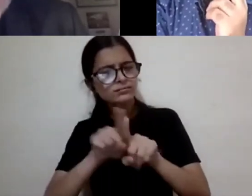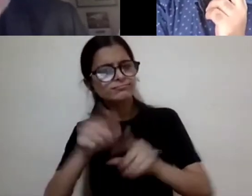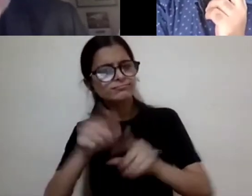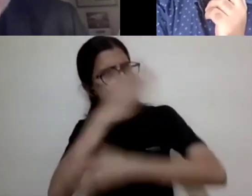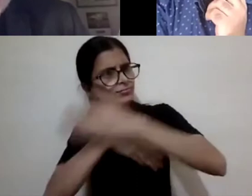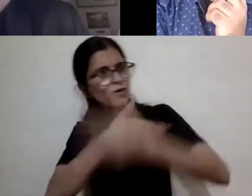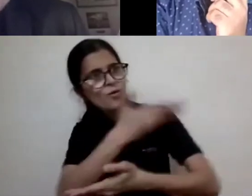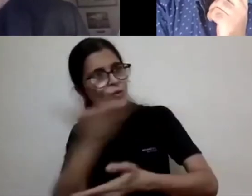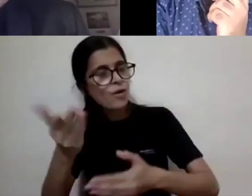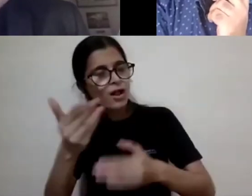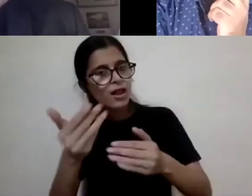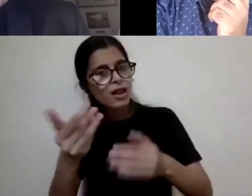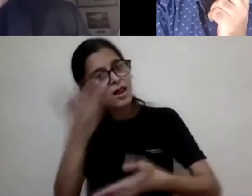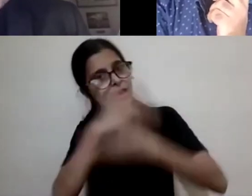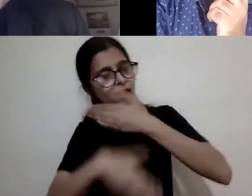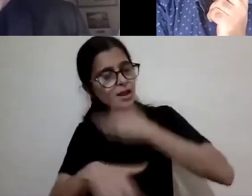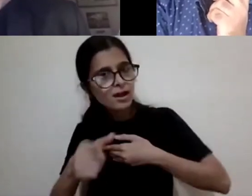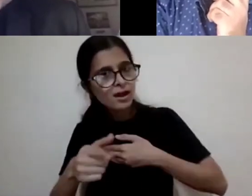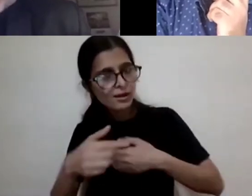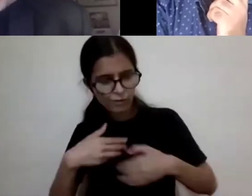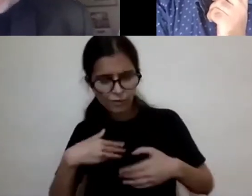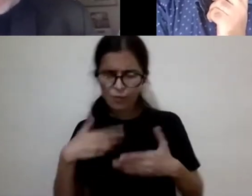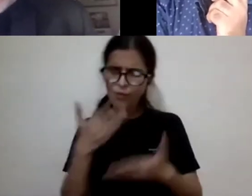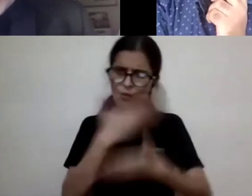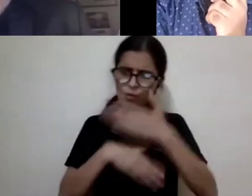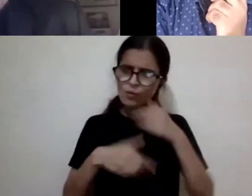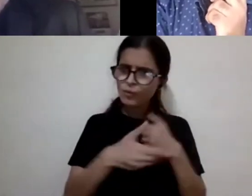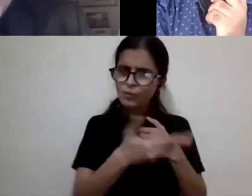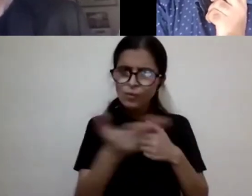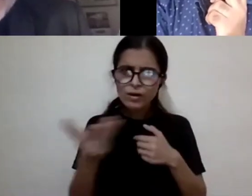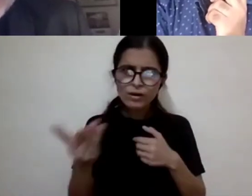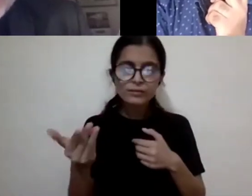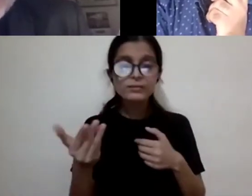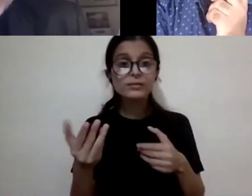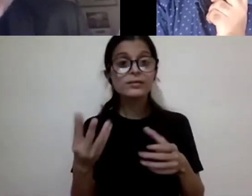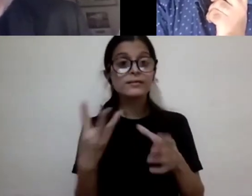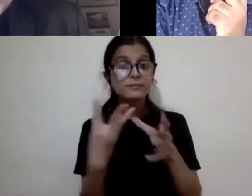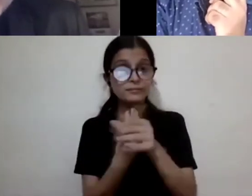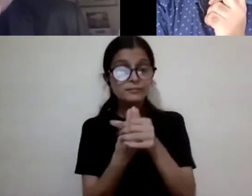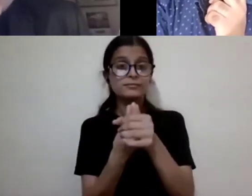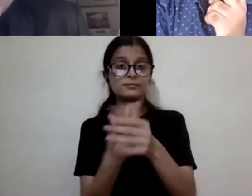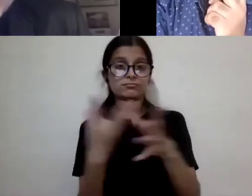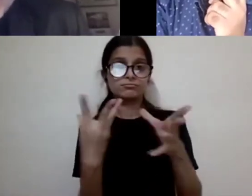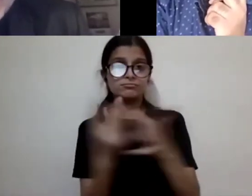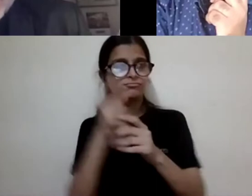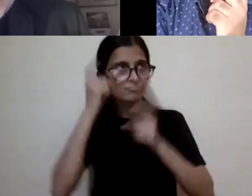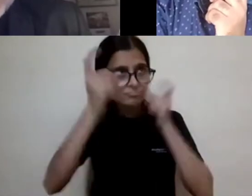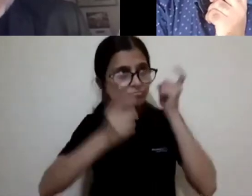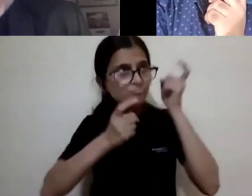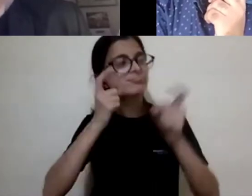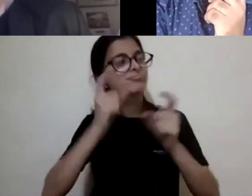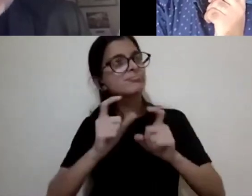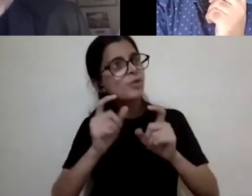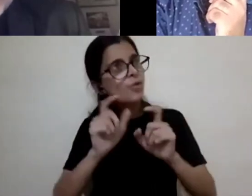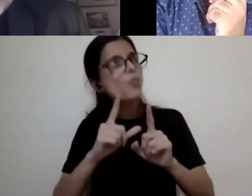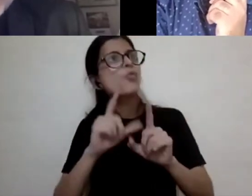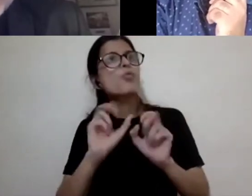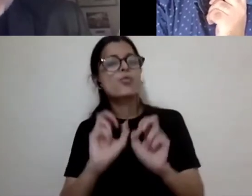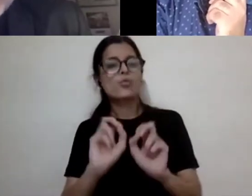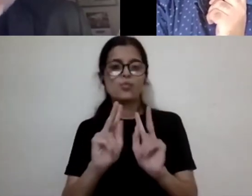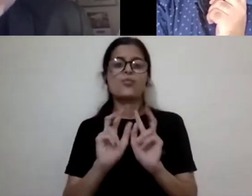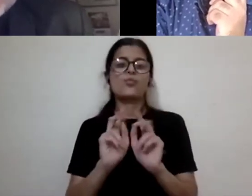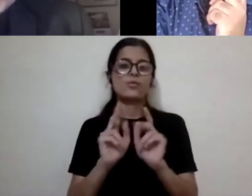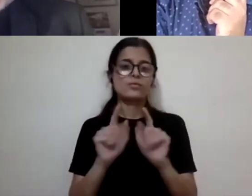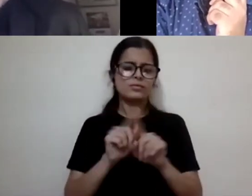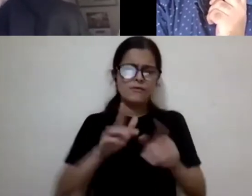vulnerable. We all understand. And when I say we all, I mean, thinking people who are caring about this, um, we all realize that